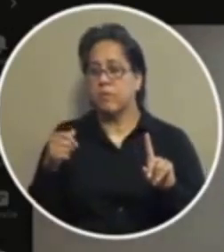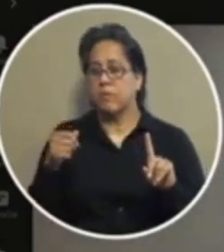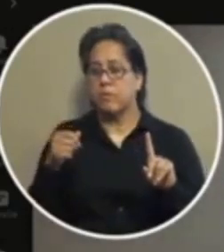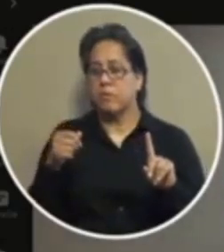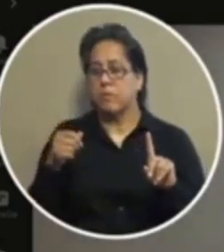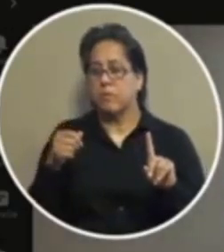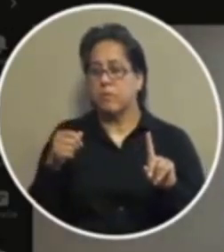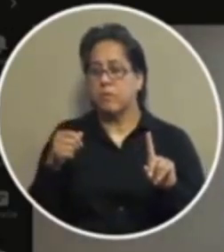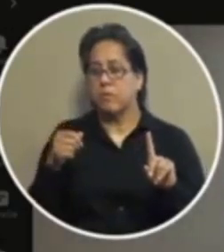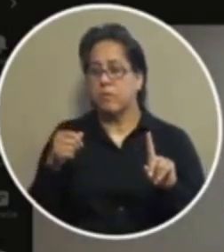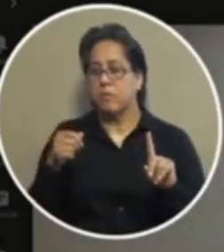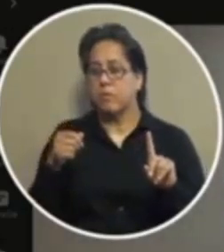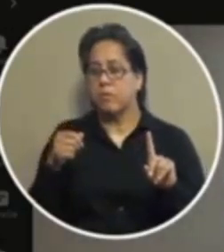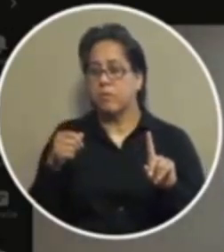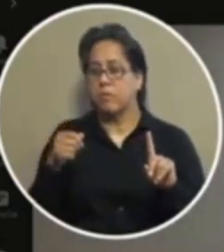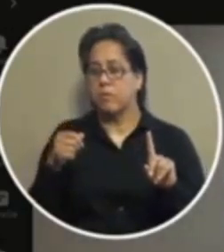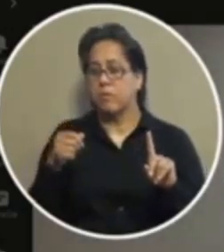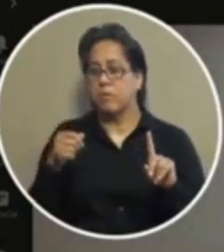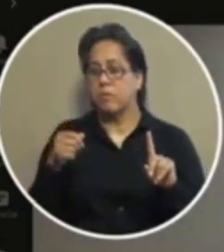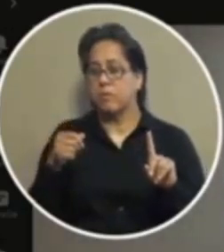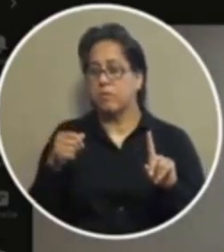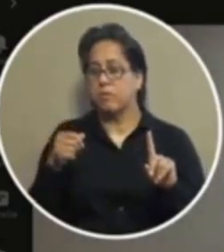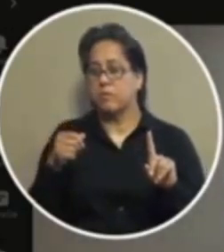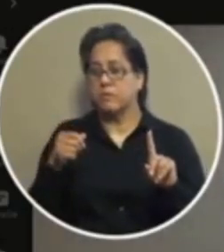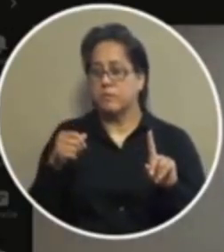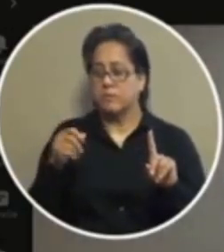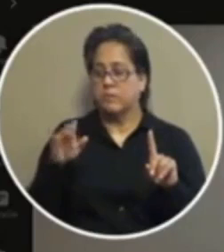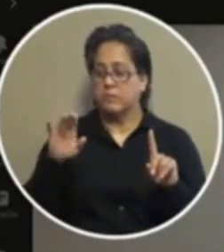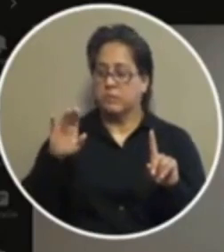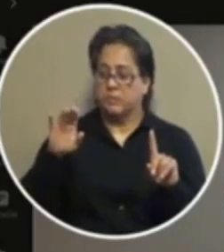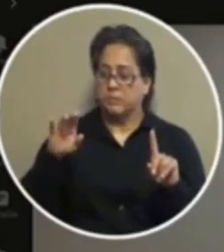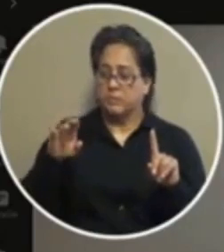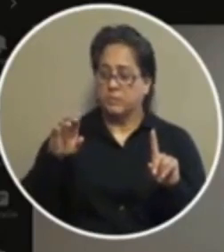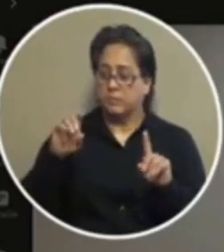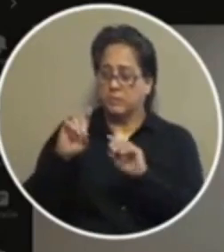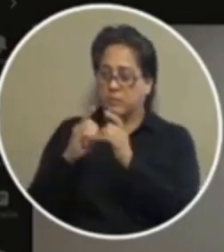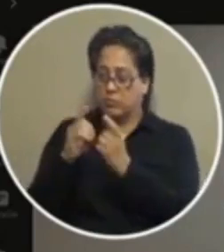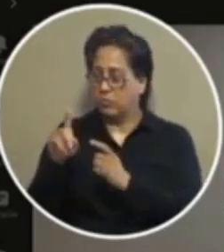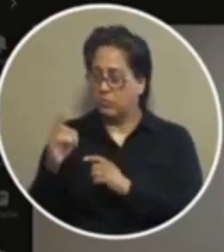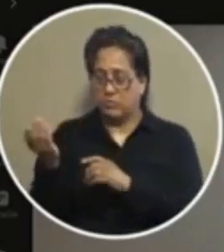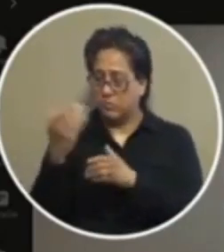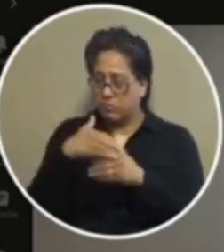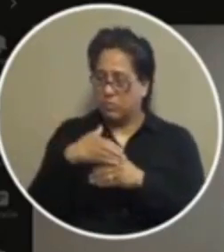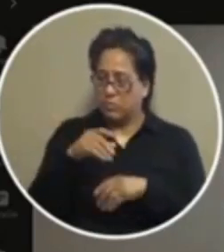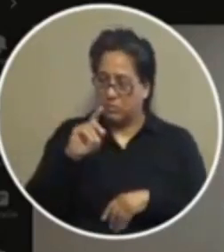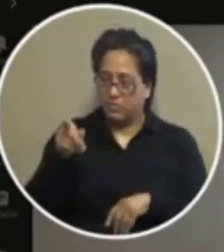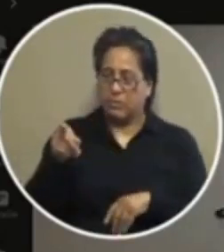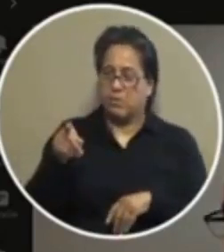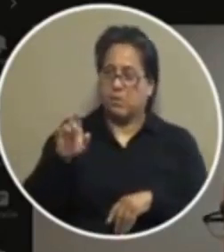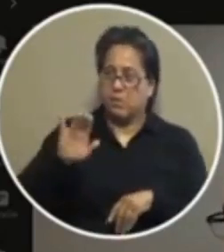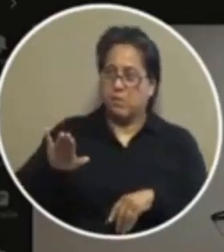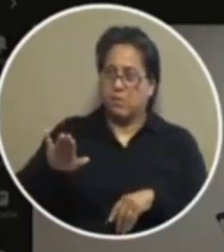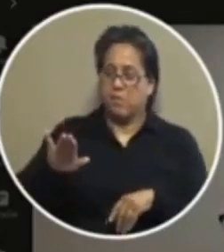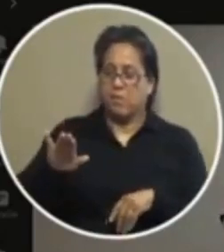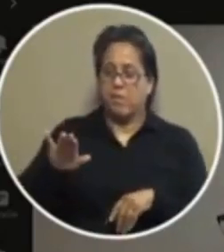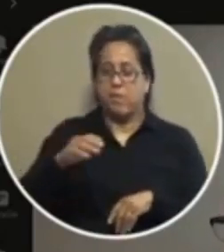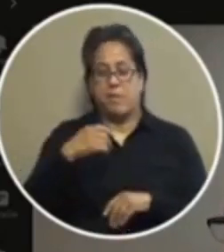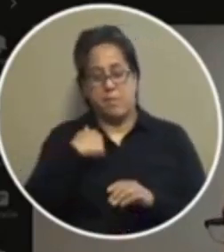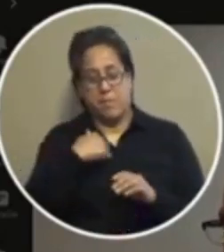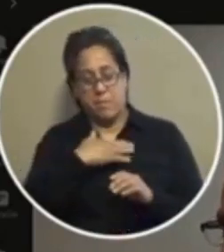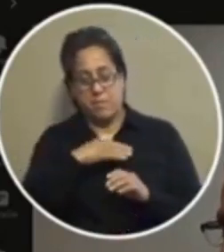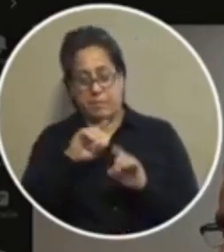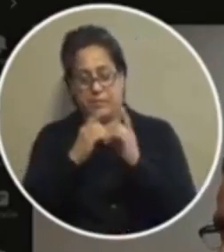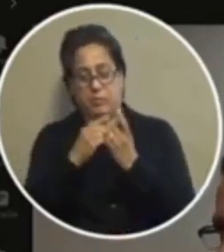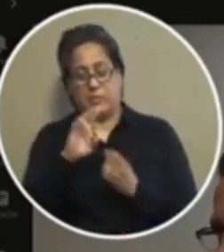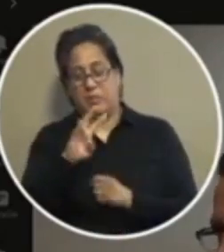don't interrupt point of order mayor please i'm making a point because the